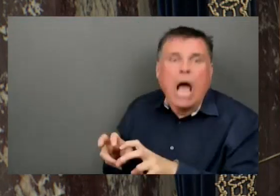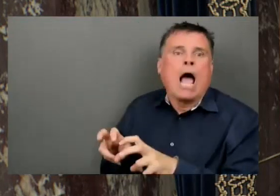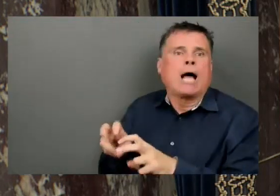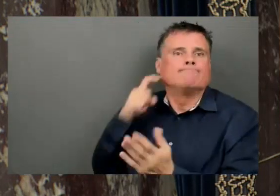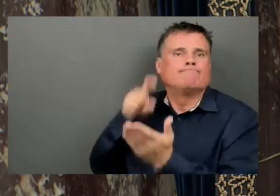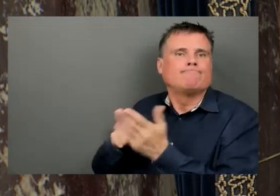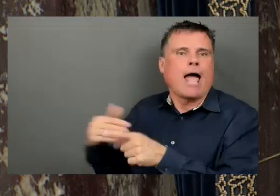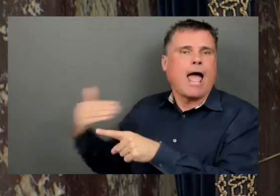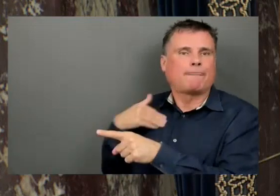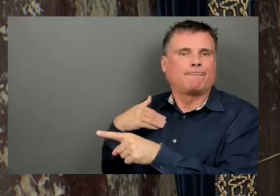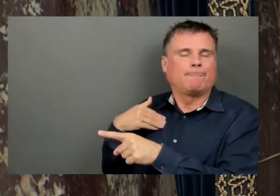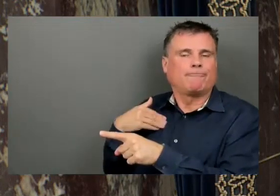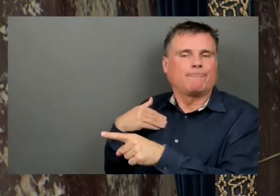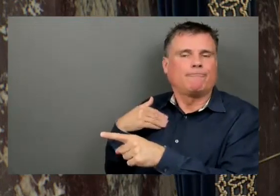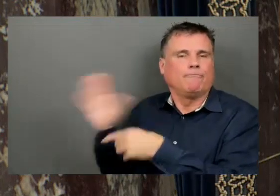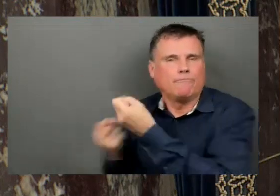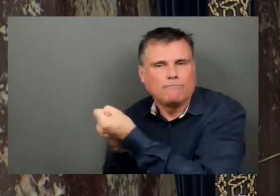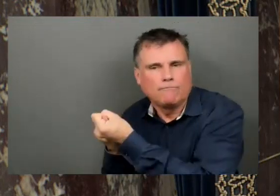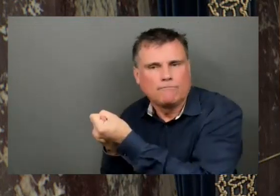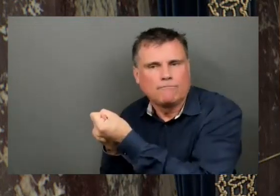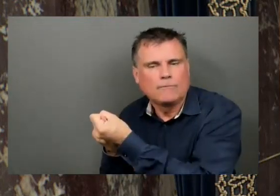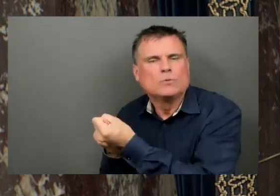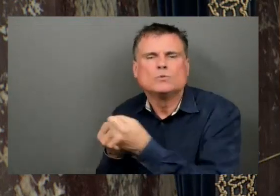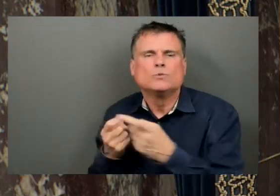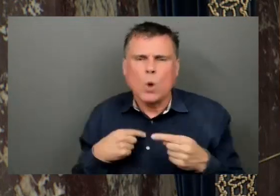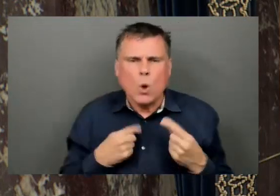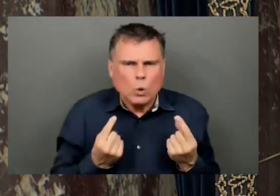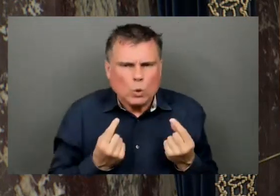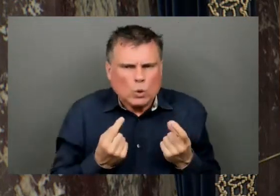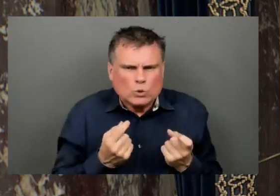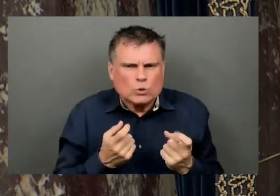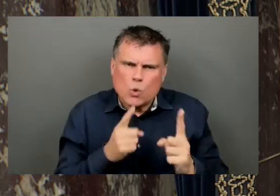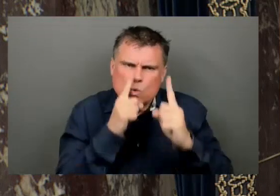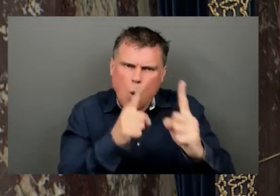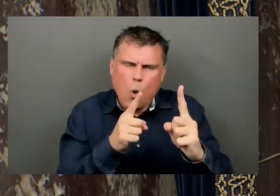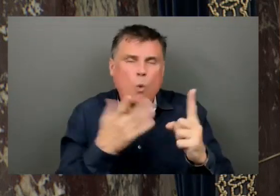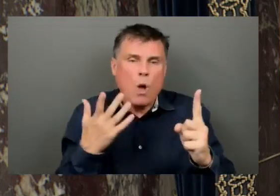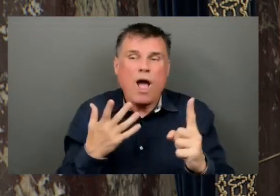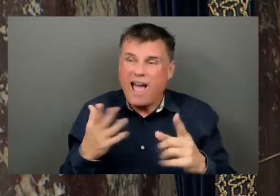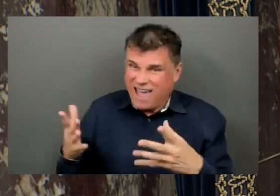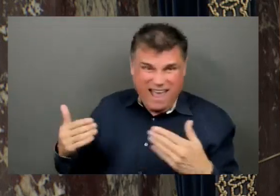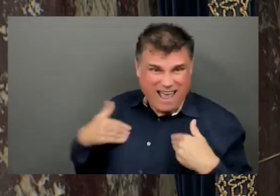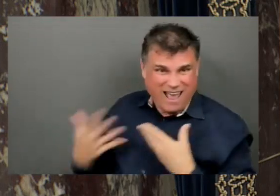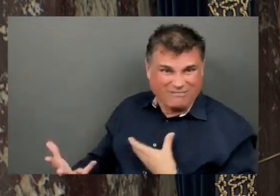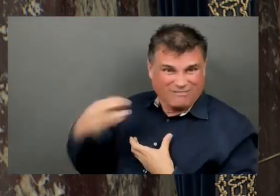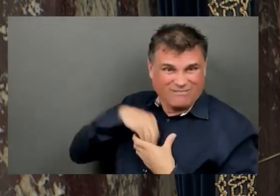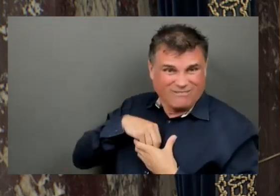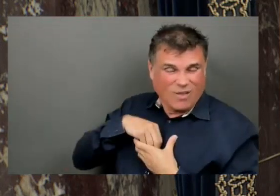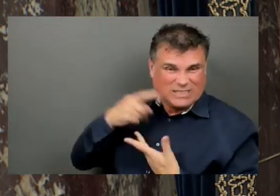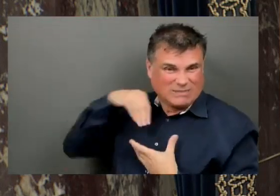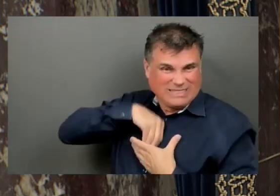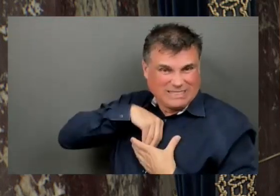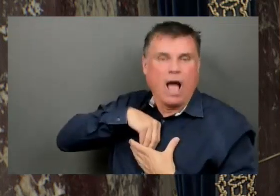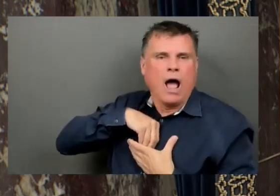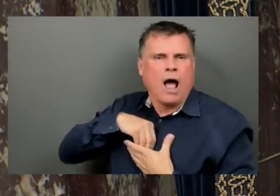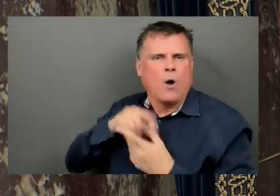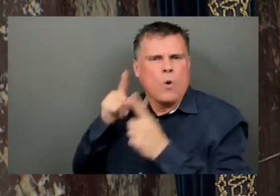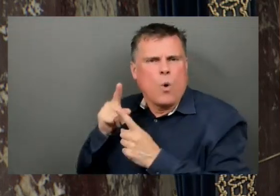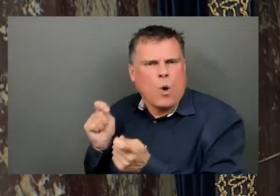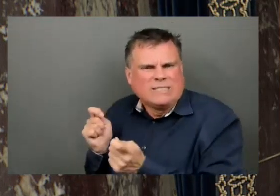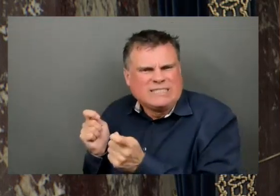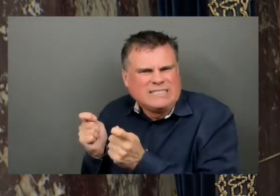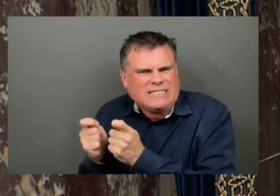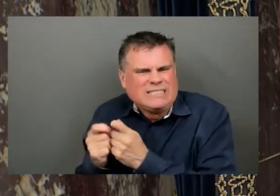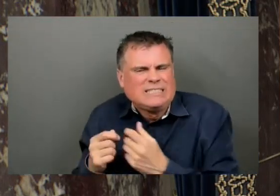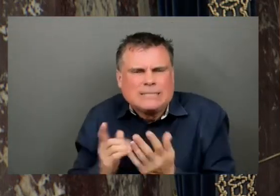and make myeloma matter. Together, we can improve the lives of those living with the disease and look at implementing measures to improve